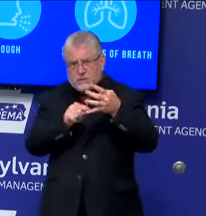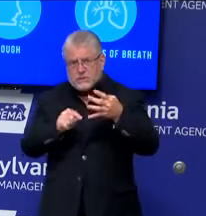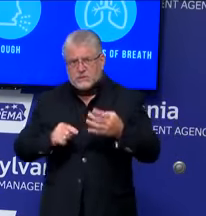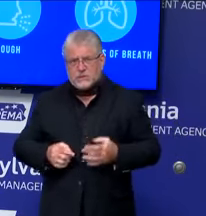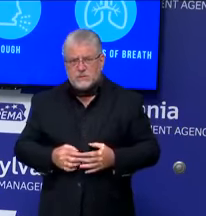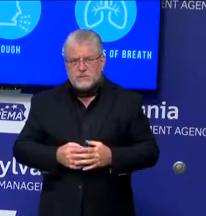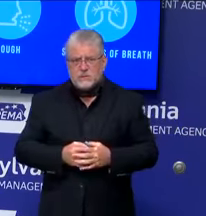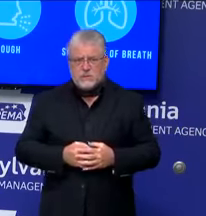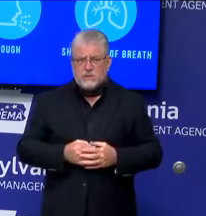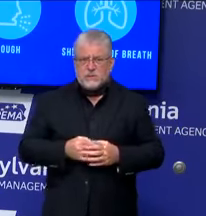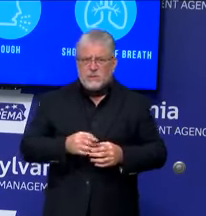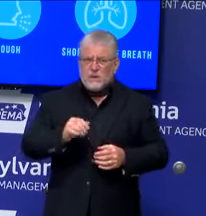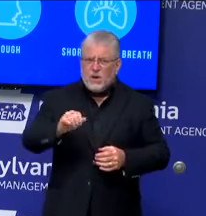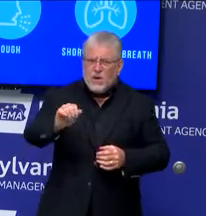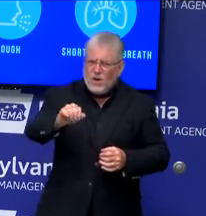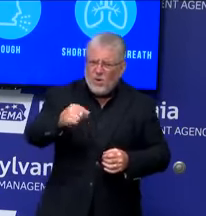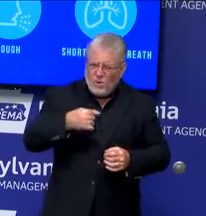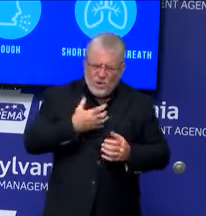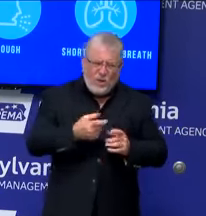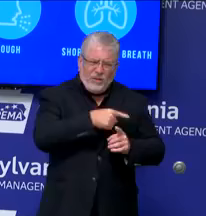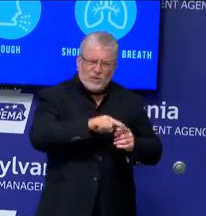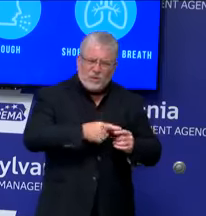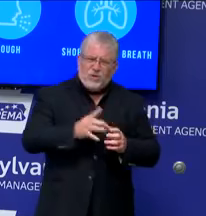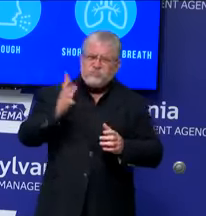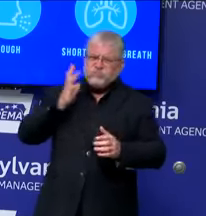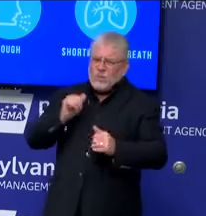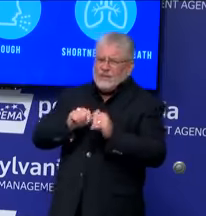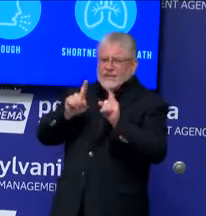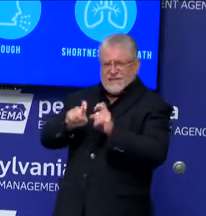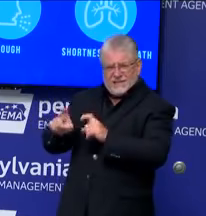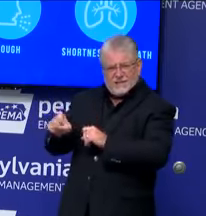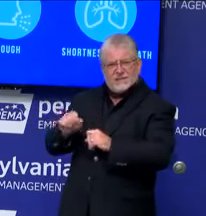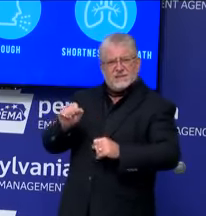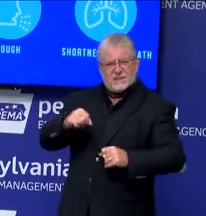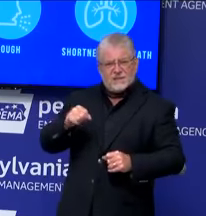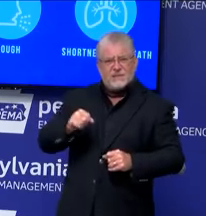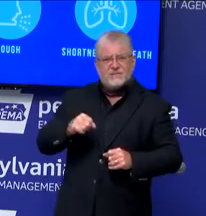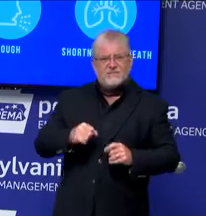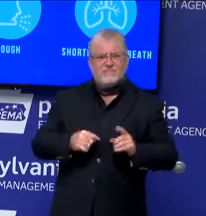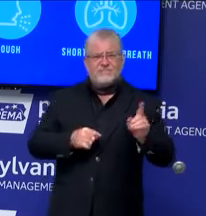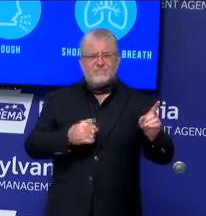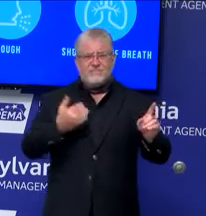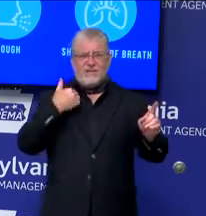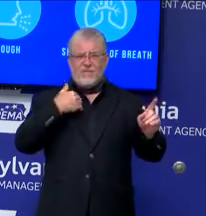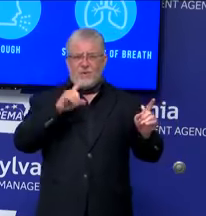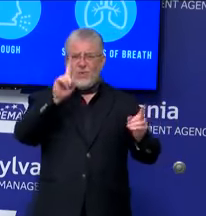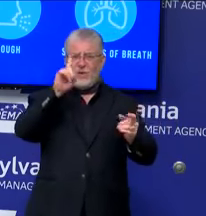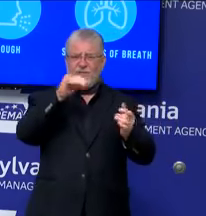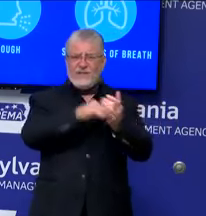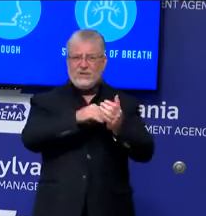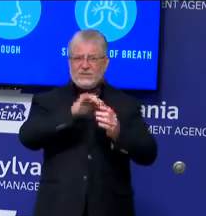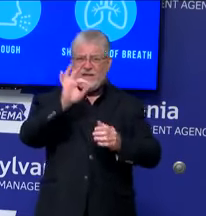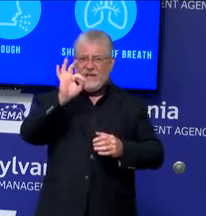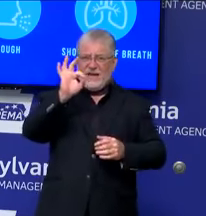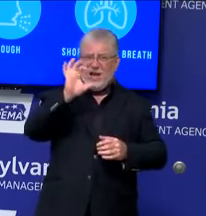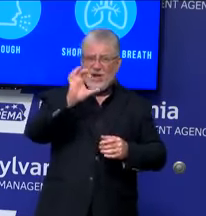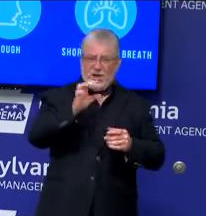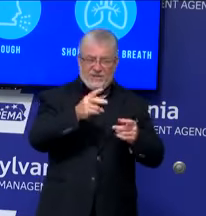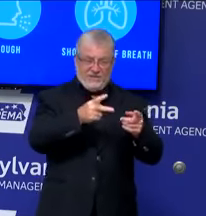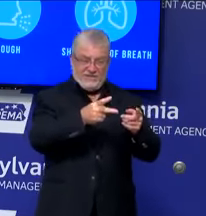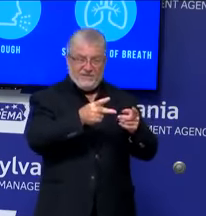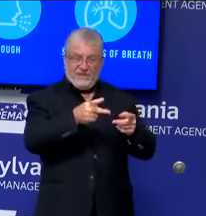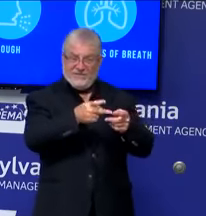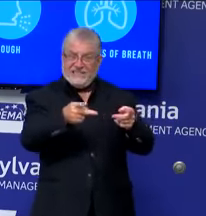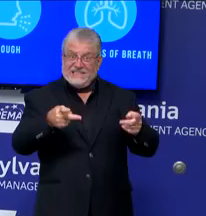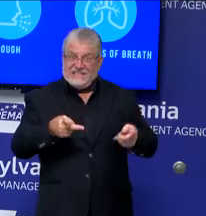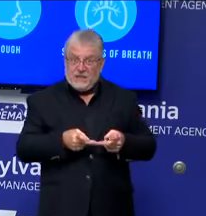them to start way before. It's just that because there are 1,900 facilities, we extended the deadline